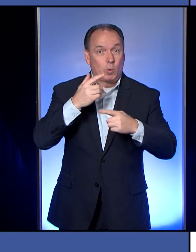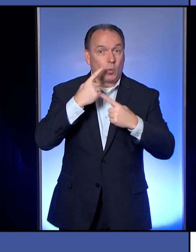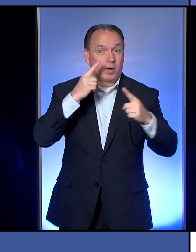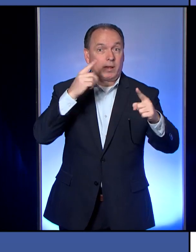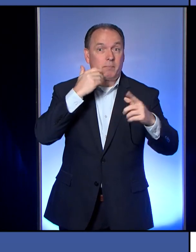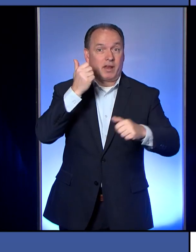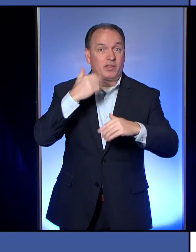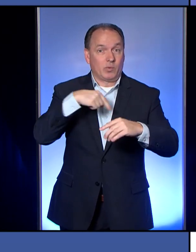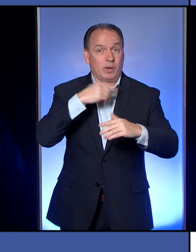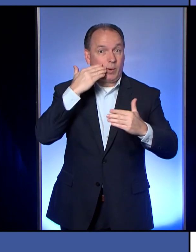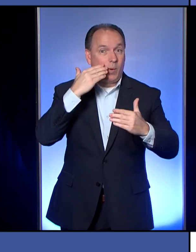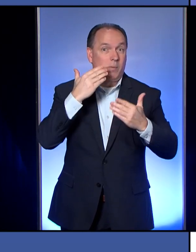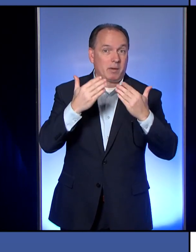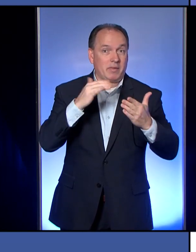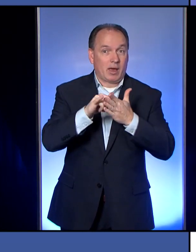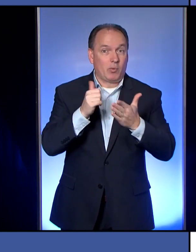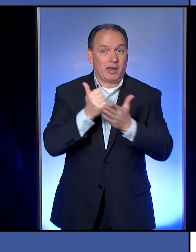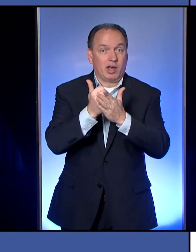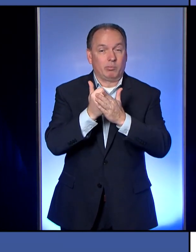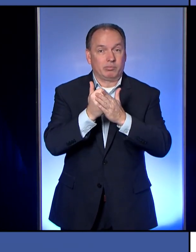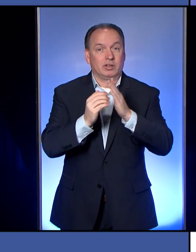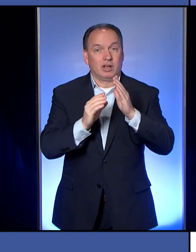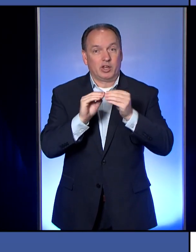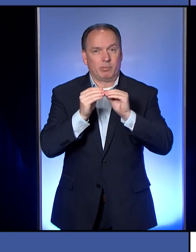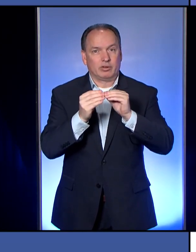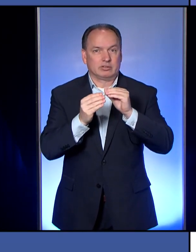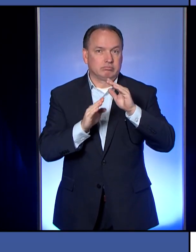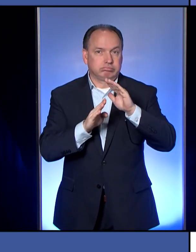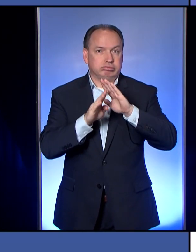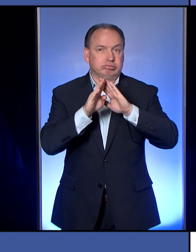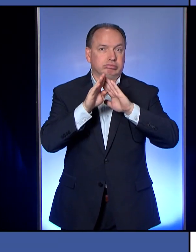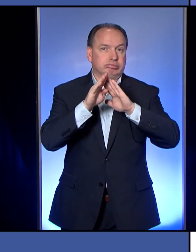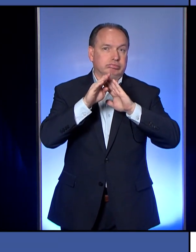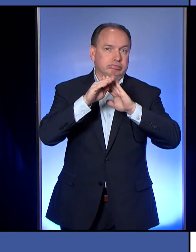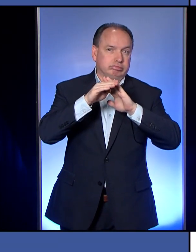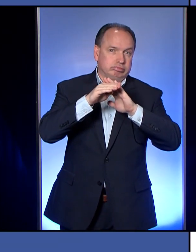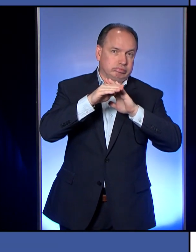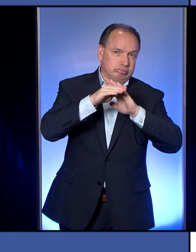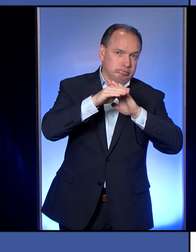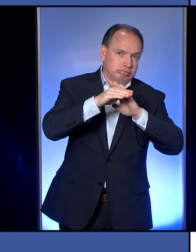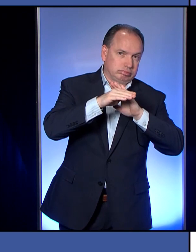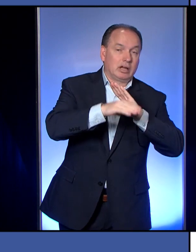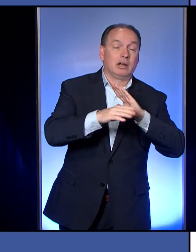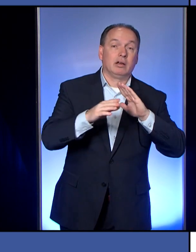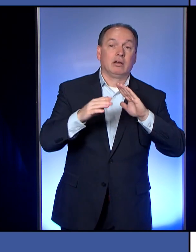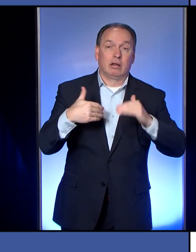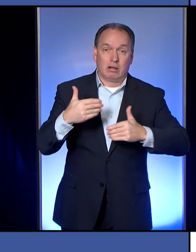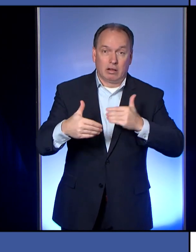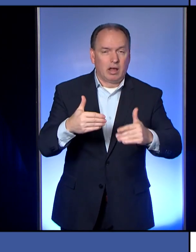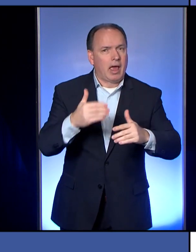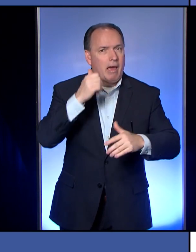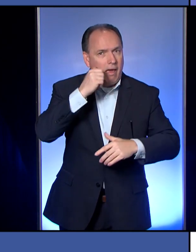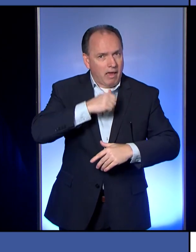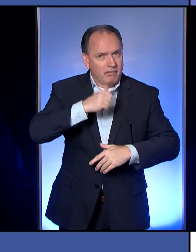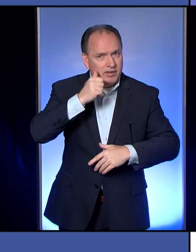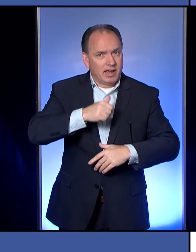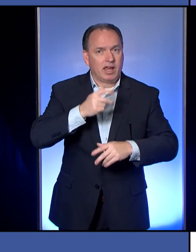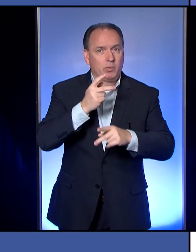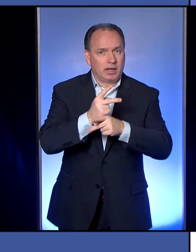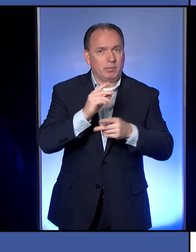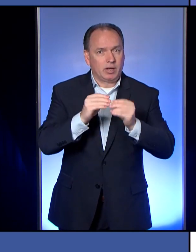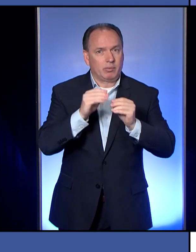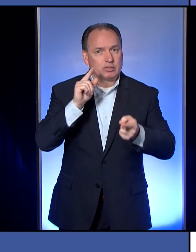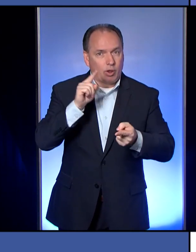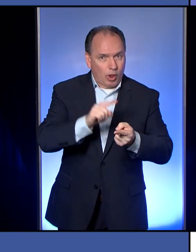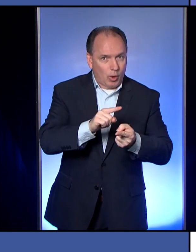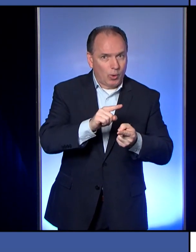know. And maybe that's going to help keep our numbers from advancing over the next few days. Every day that we keep our numbers low